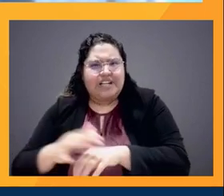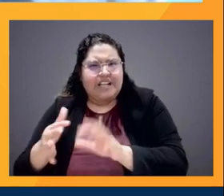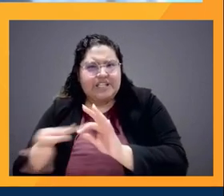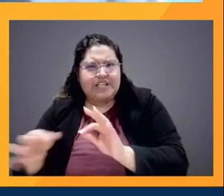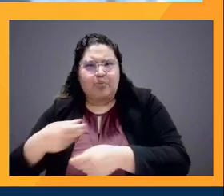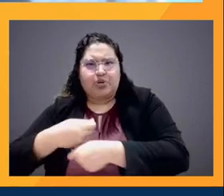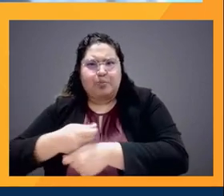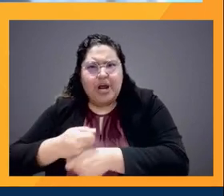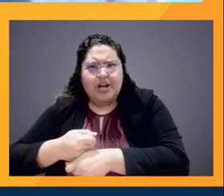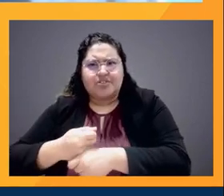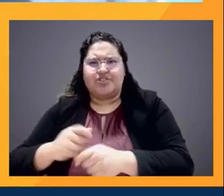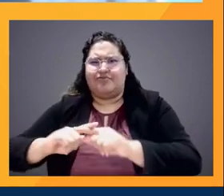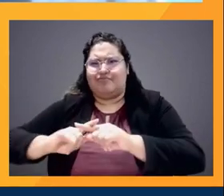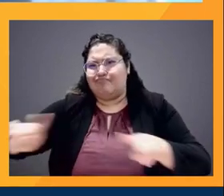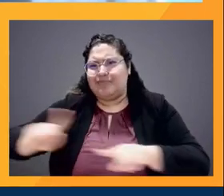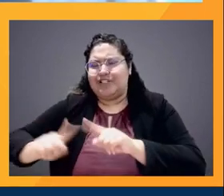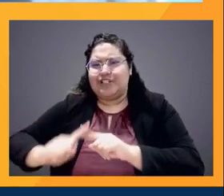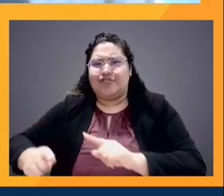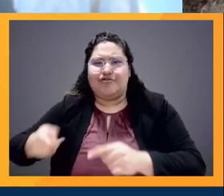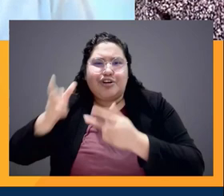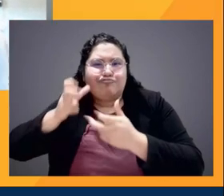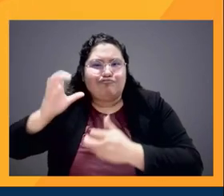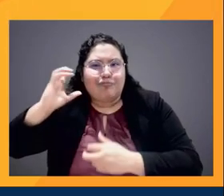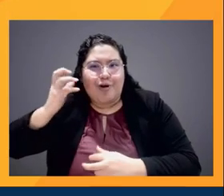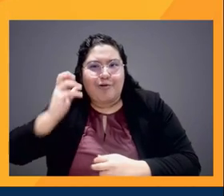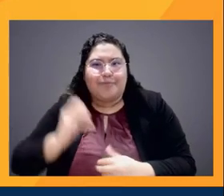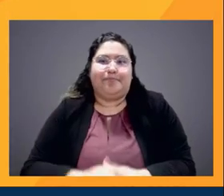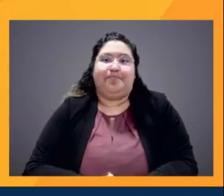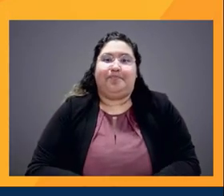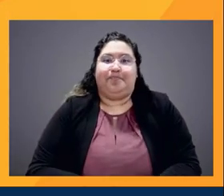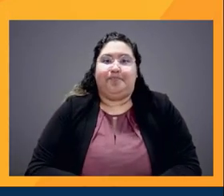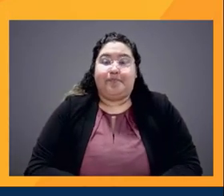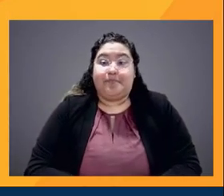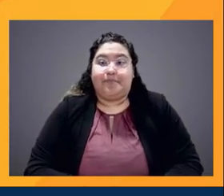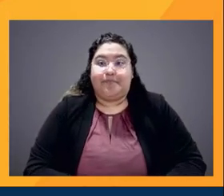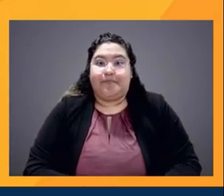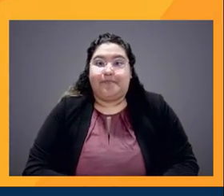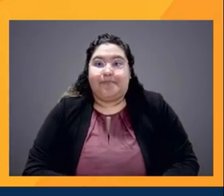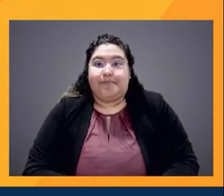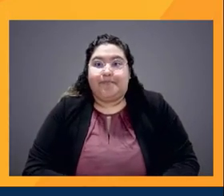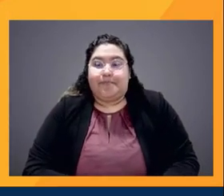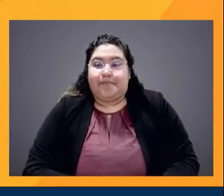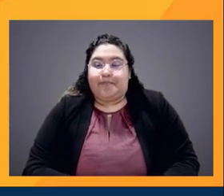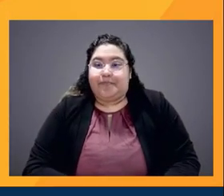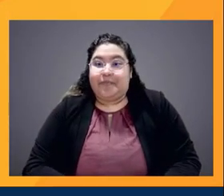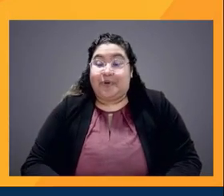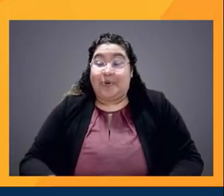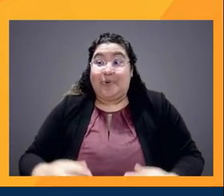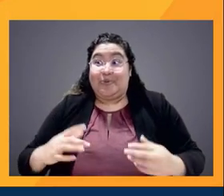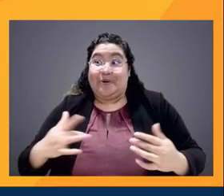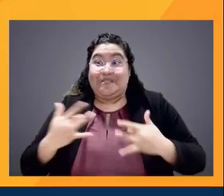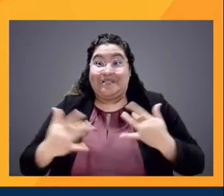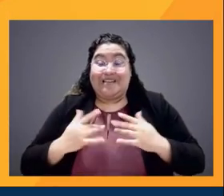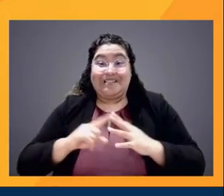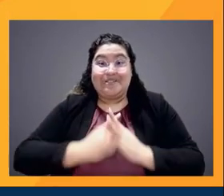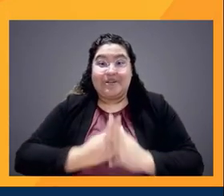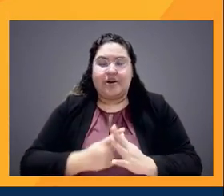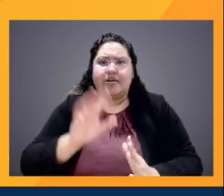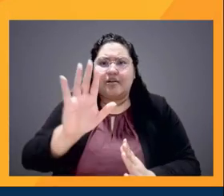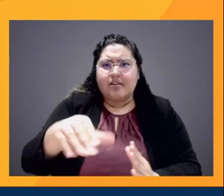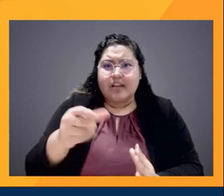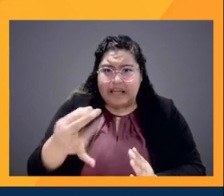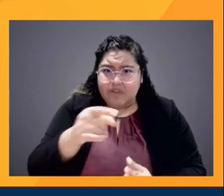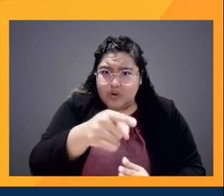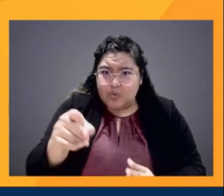Okay, so we are about to get started, but we want to let everybody out there know that if you have any questions for our panelists,